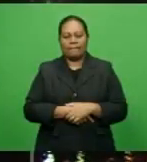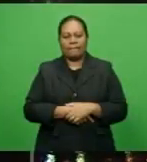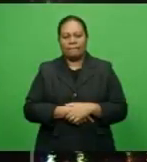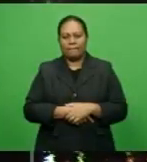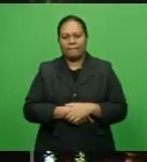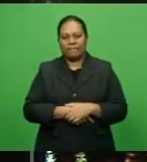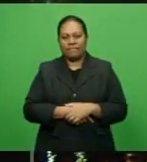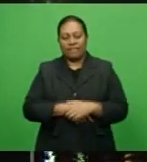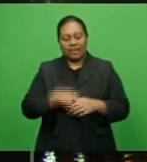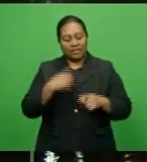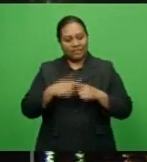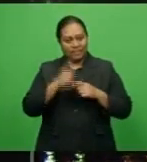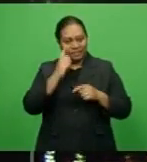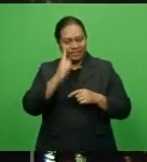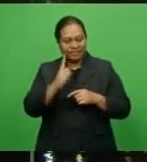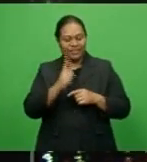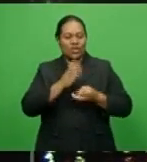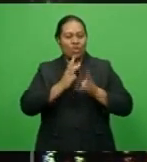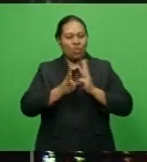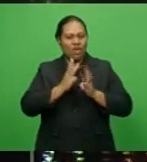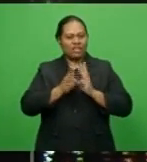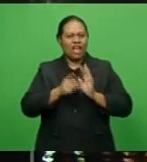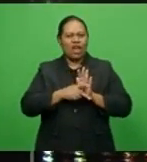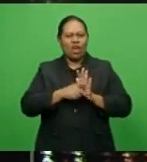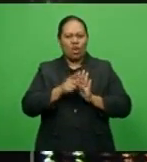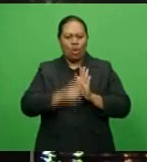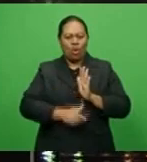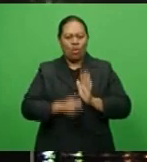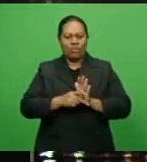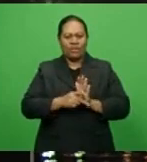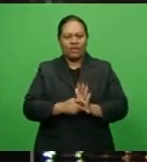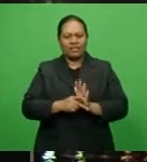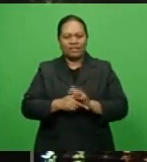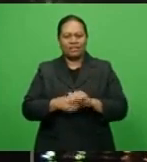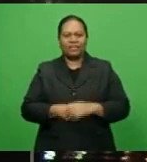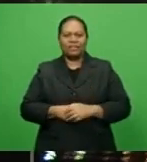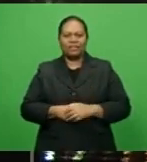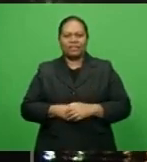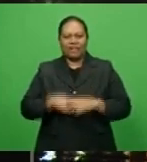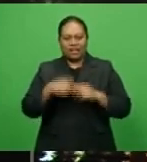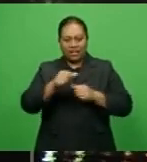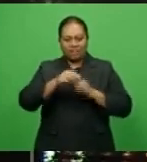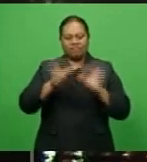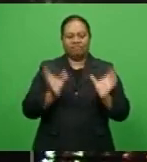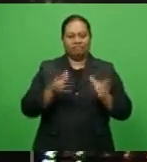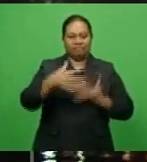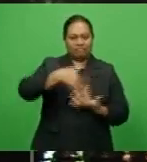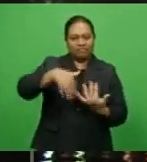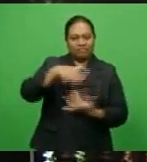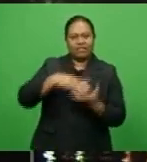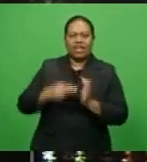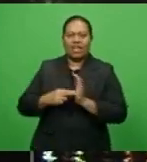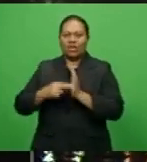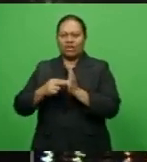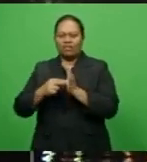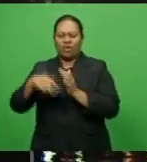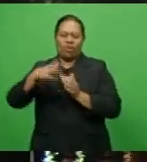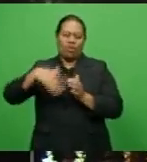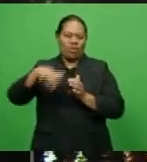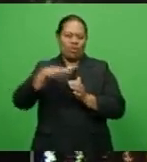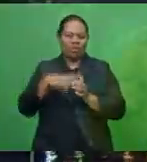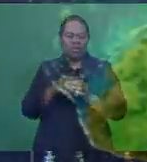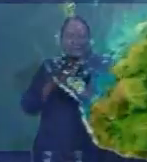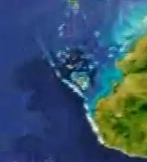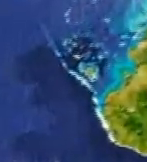A quick look at whether it was a drop of low pressure lies just to the north of the group. Associated clouds and showers affect the northern parts of the country.